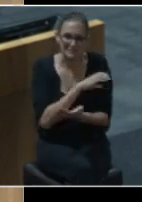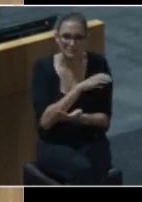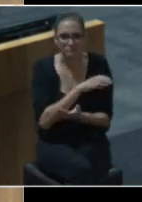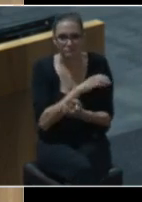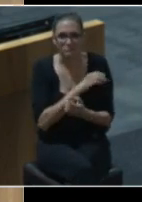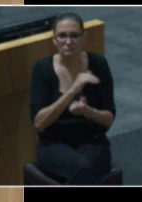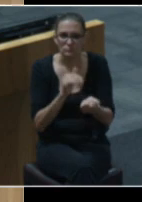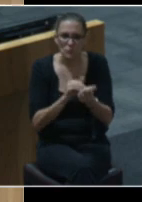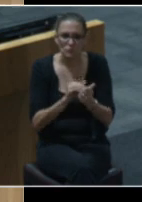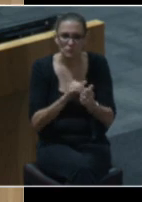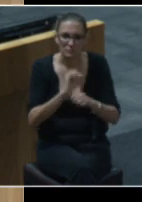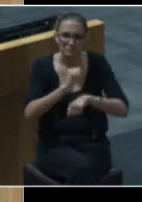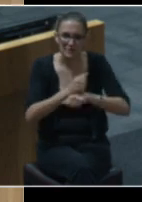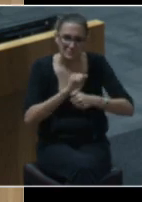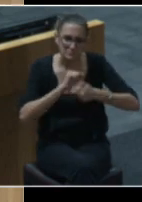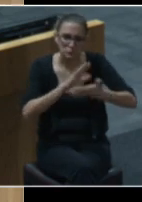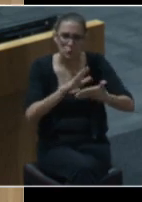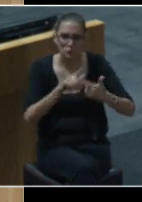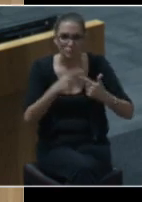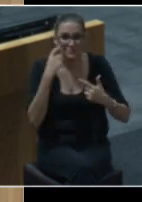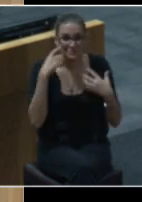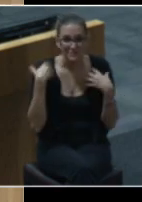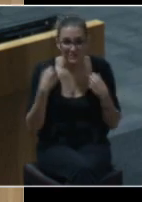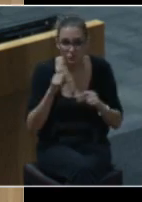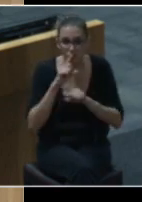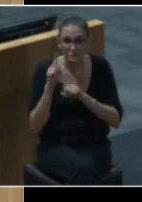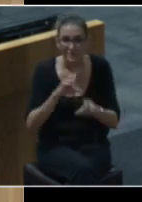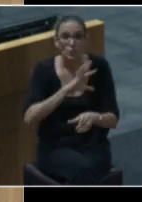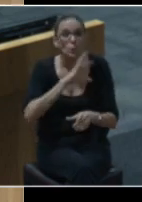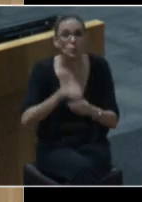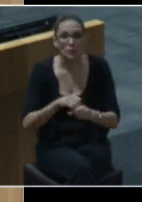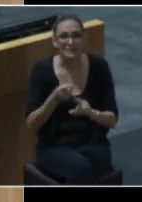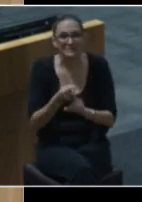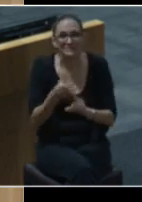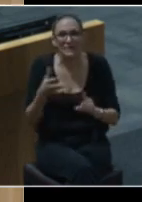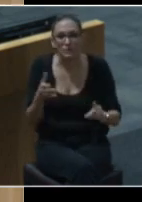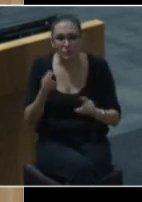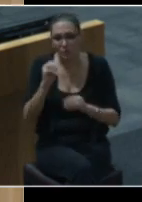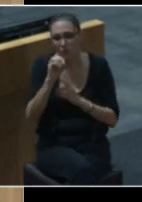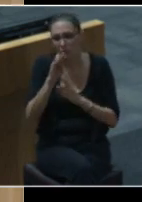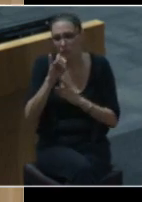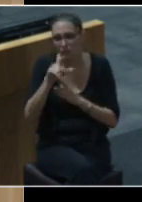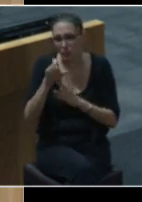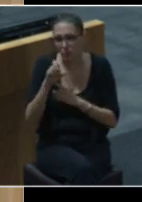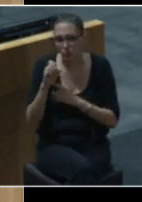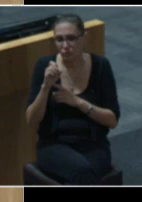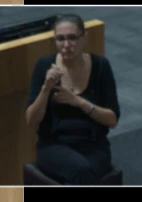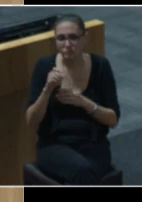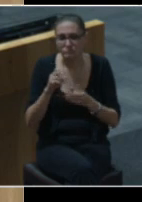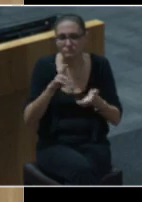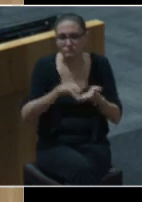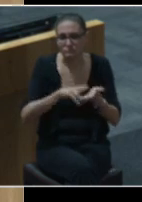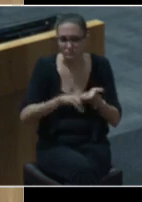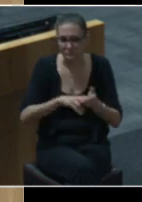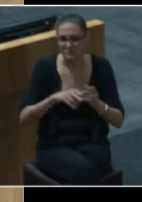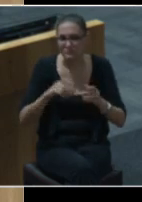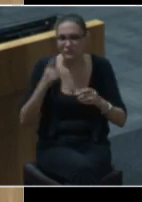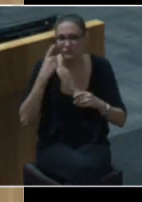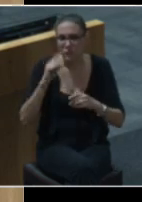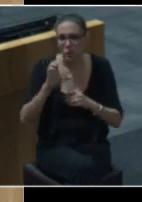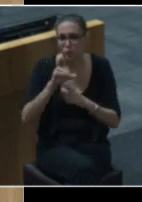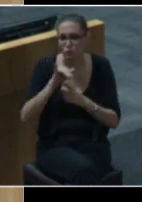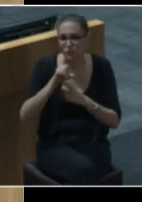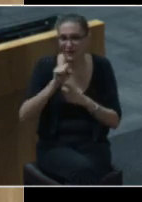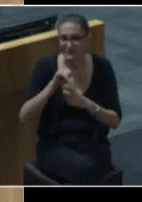mental health emergency response, including an expanded mobile crisis outreach team contract, and seven new